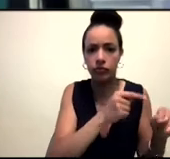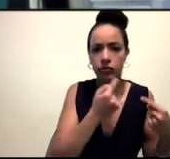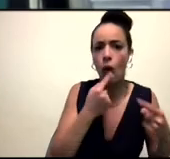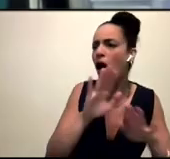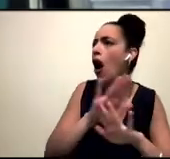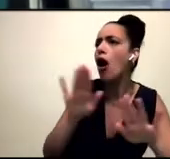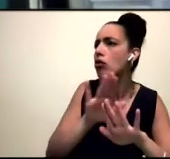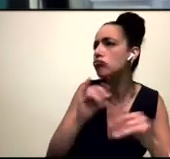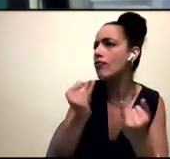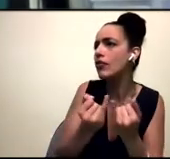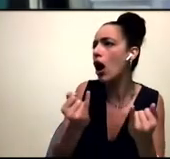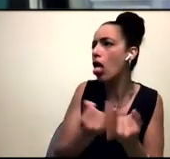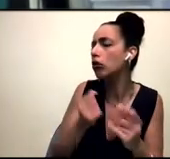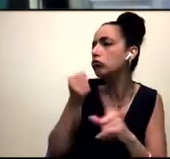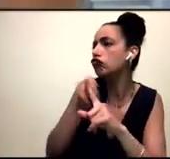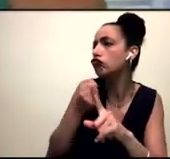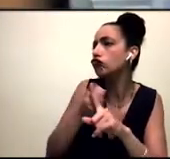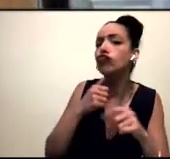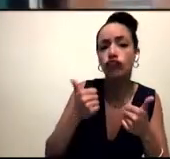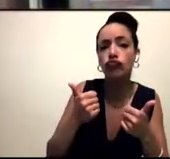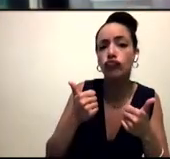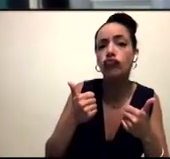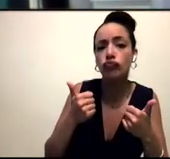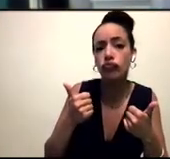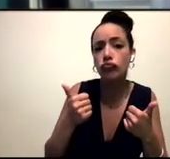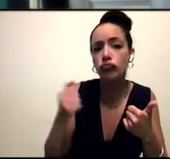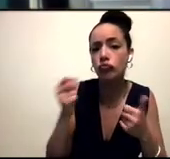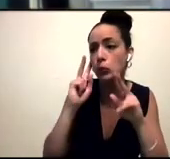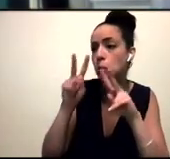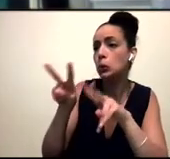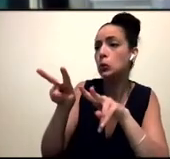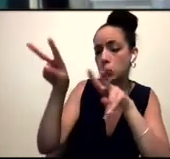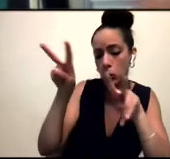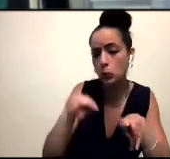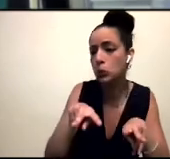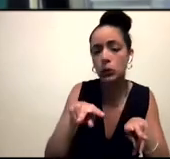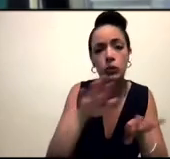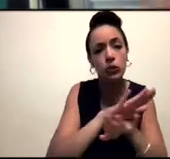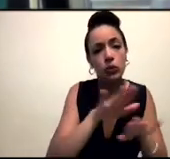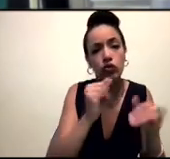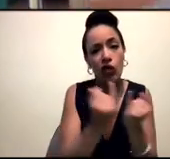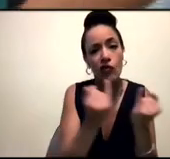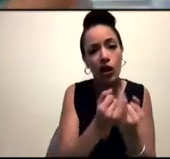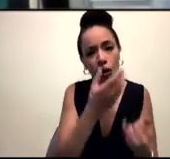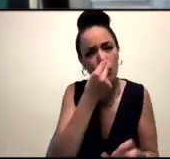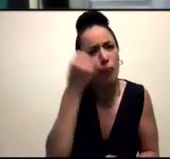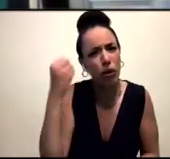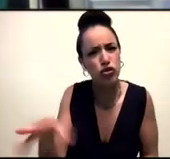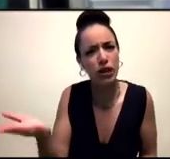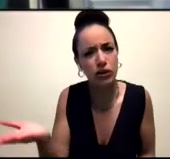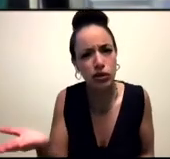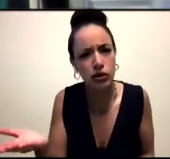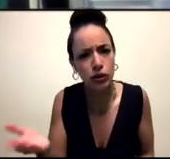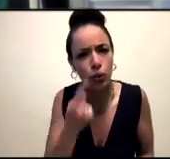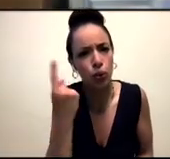And we should all be looking at these people as nonviolent is, is completely bullshit, because who was, who was being